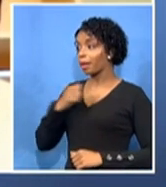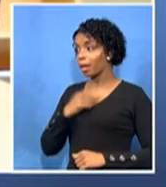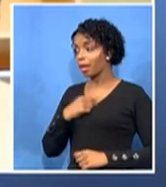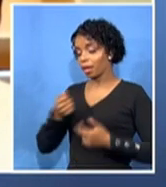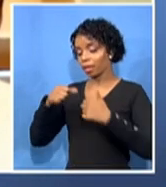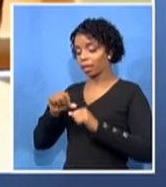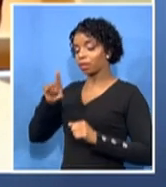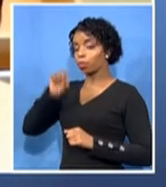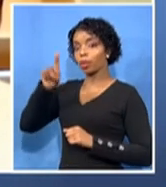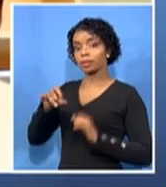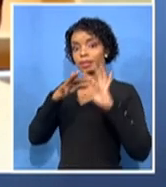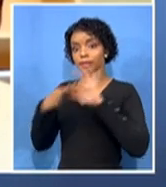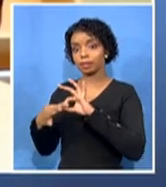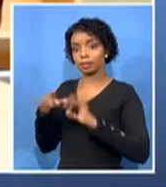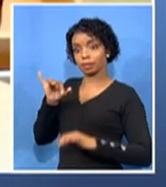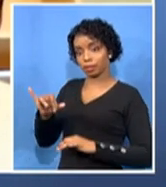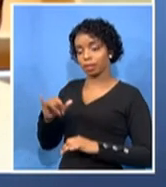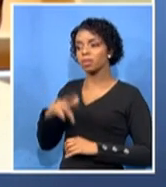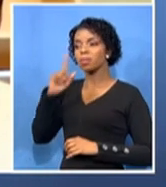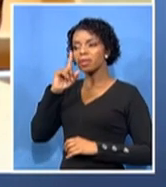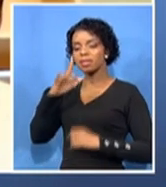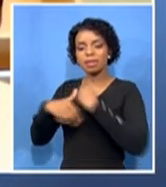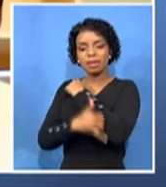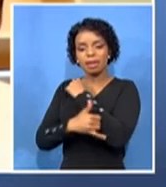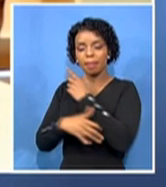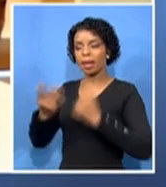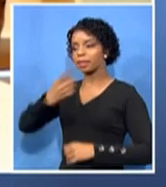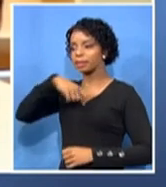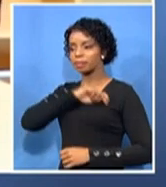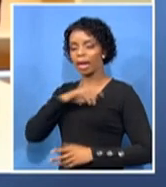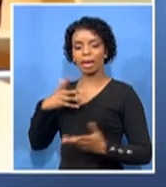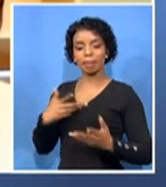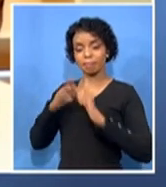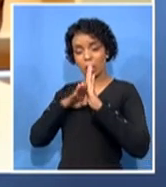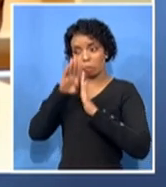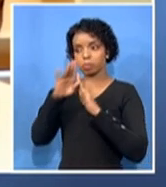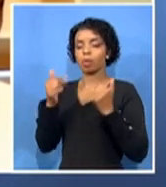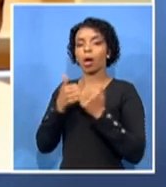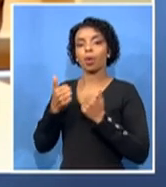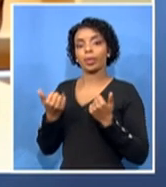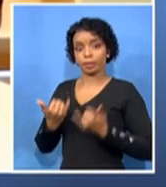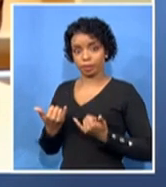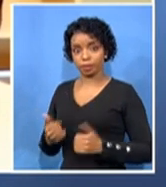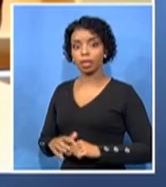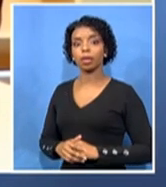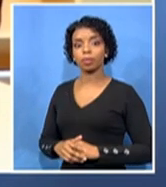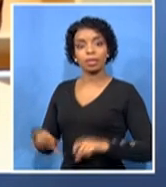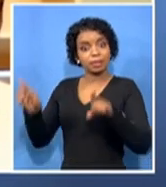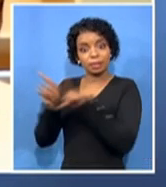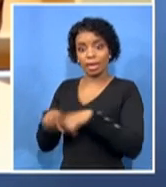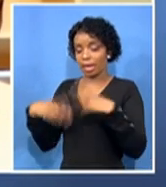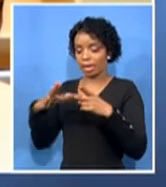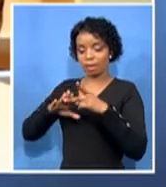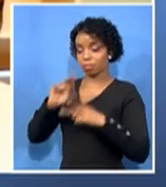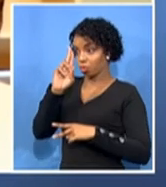close bars already because there's spikes in their infections. We've seen countries like the United Kingdom also reintroduce lockdowns.